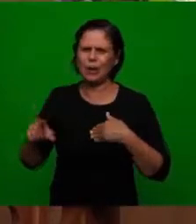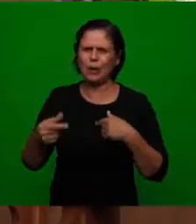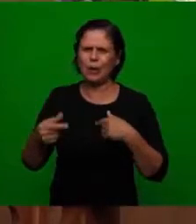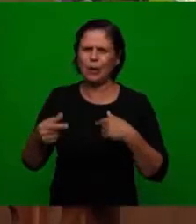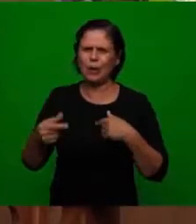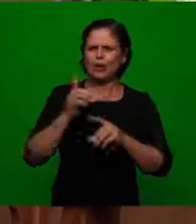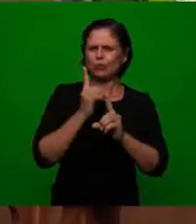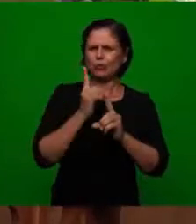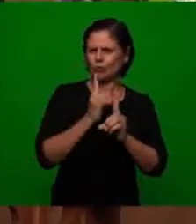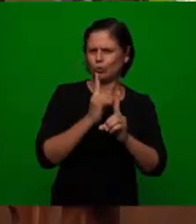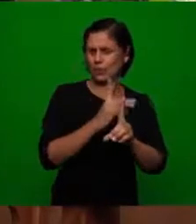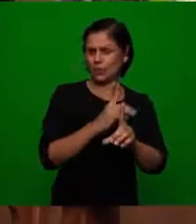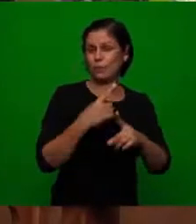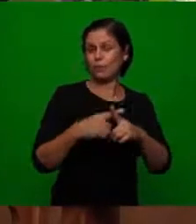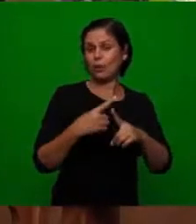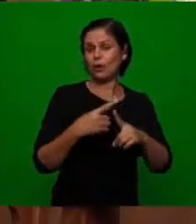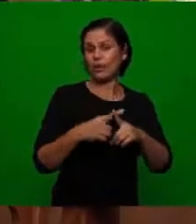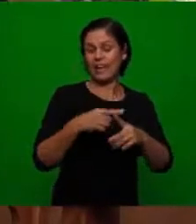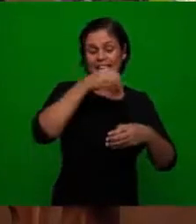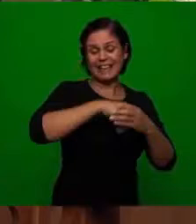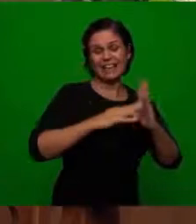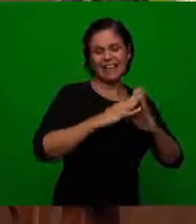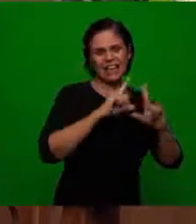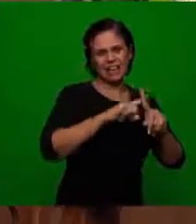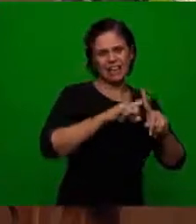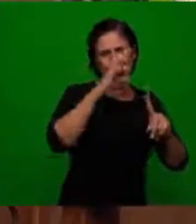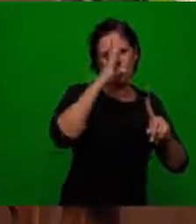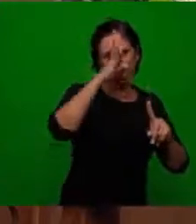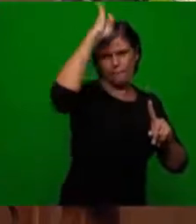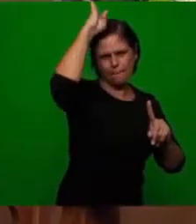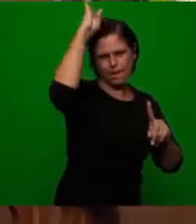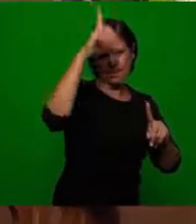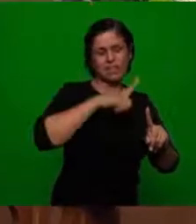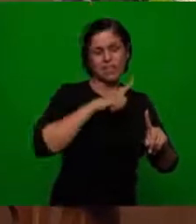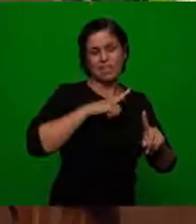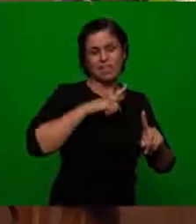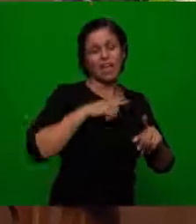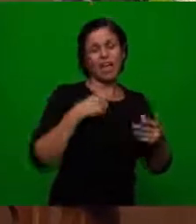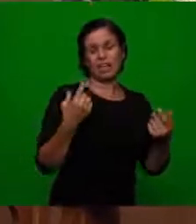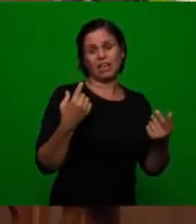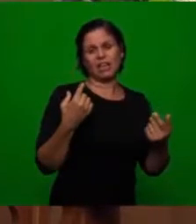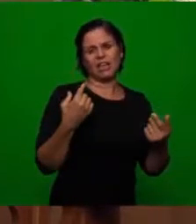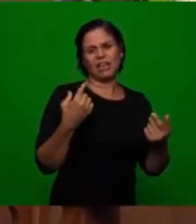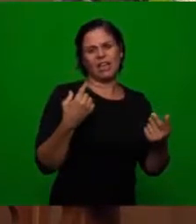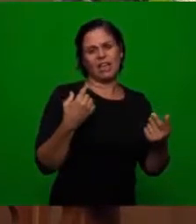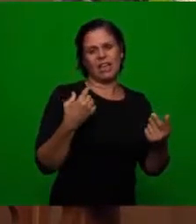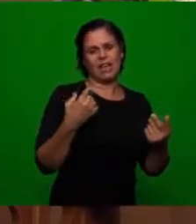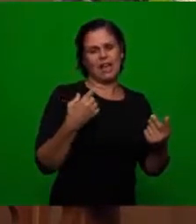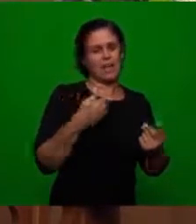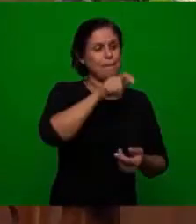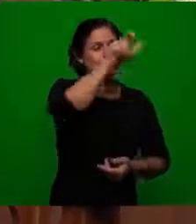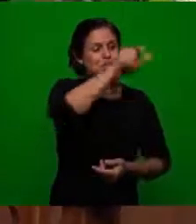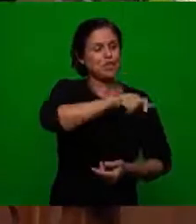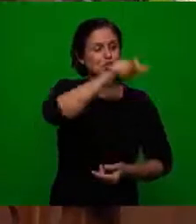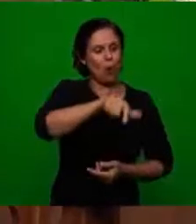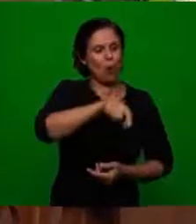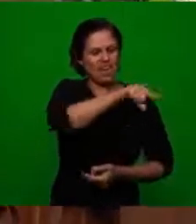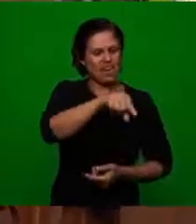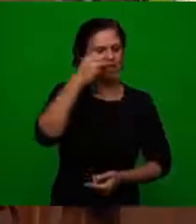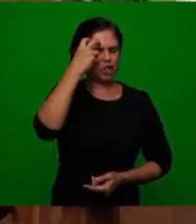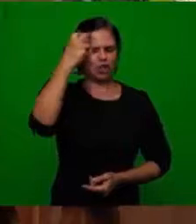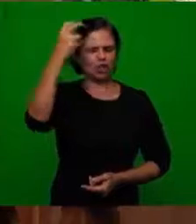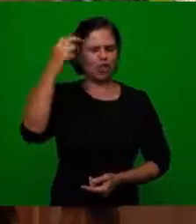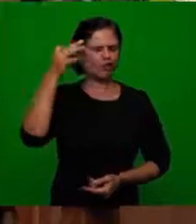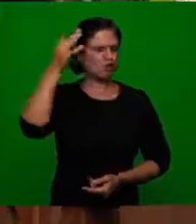they didn't need anything of the doctrine because the fathers of the church those that discussed the church